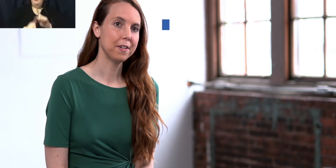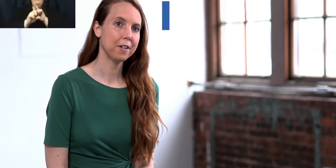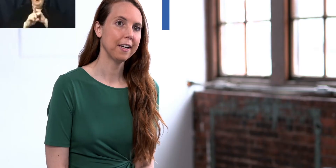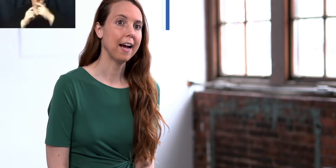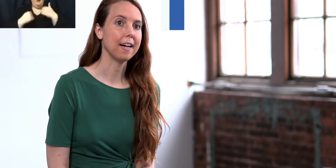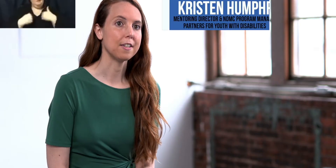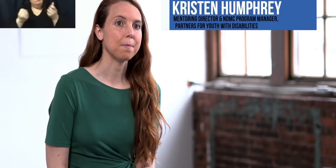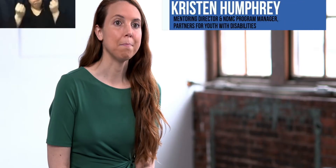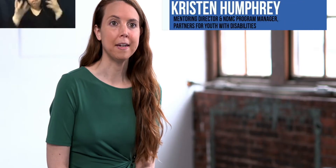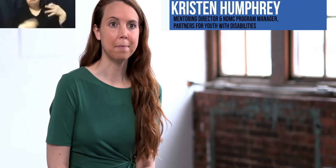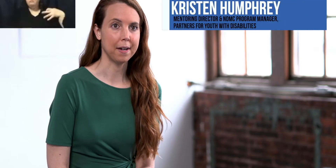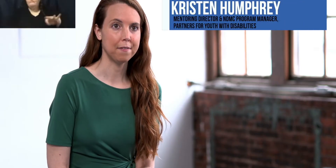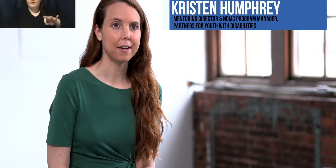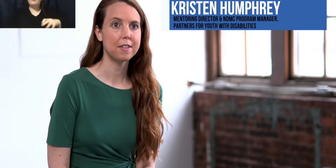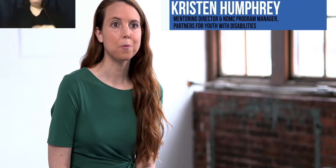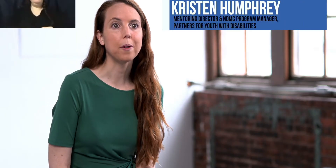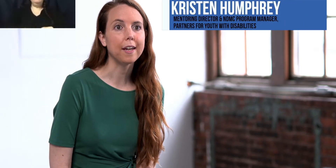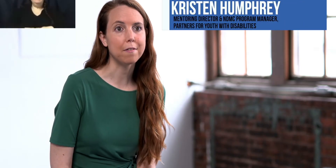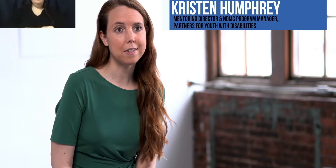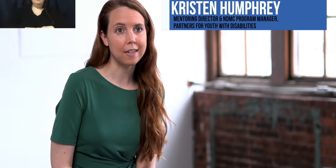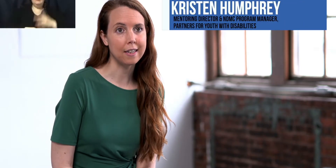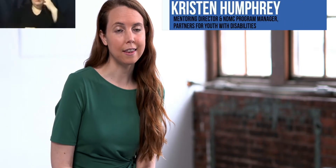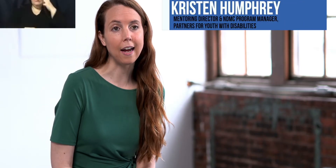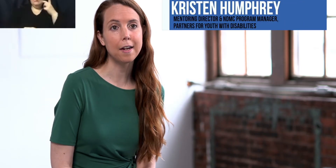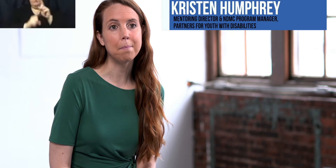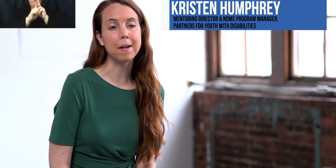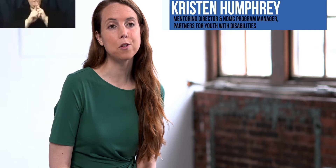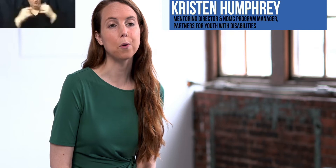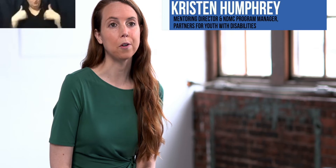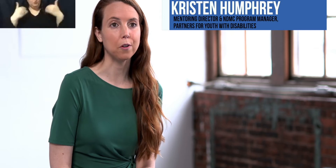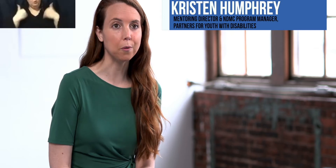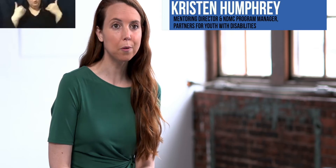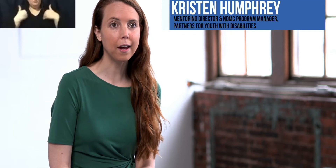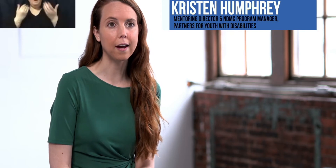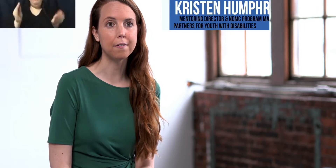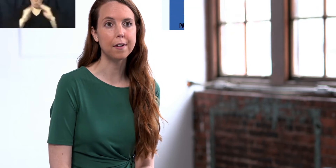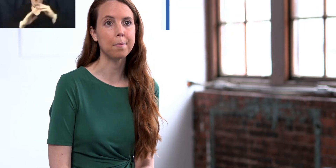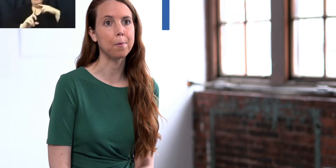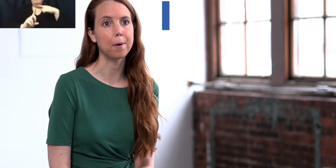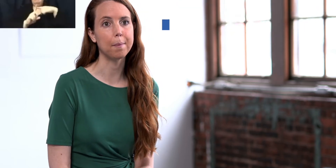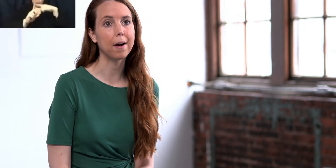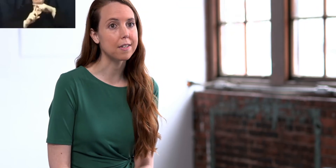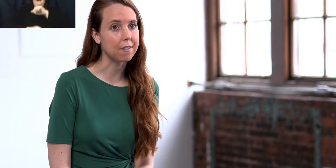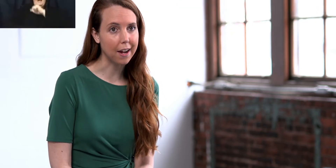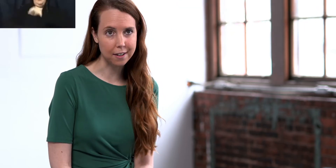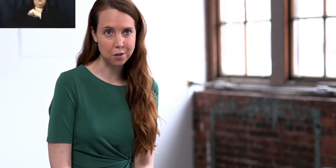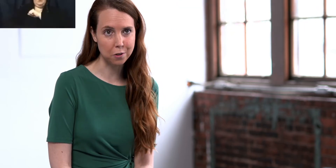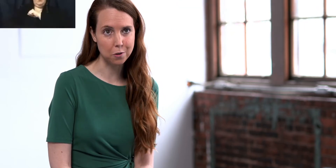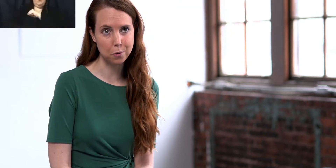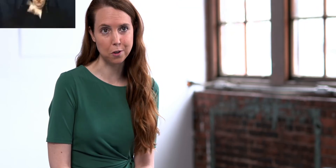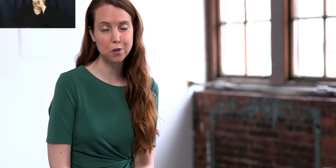Mentoring has many benefits. We have seen that mentored youth have a more positive